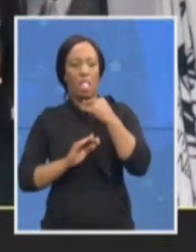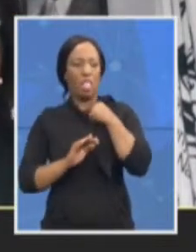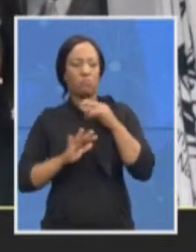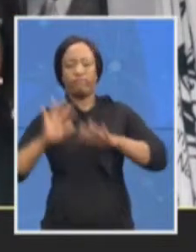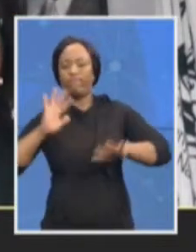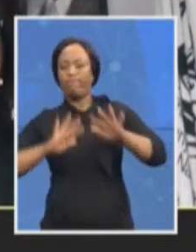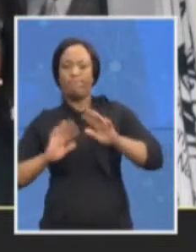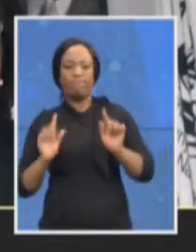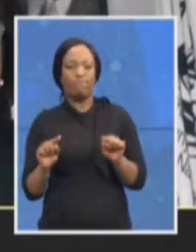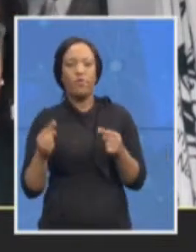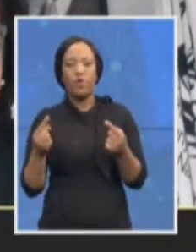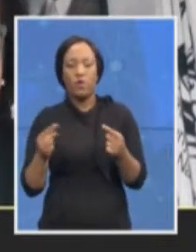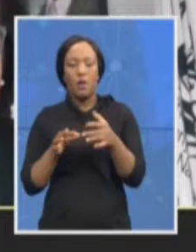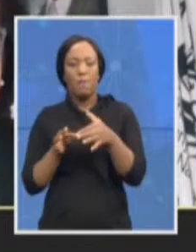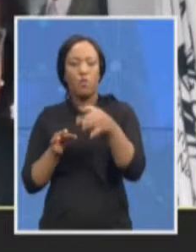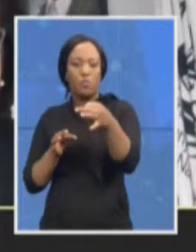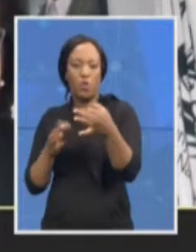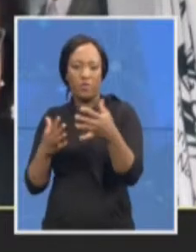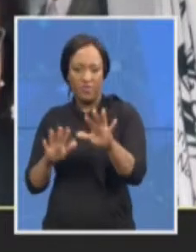scheduled this one.